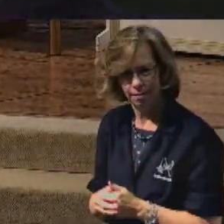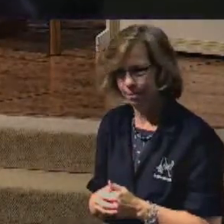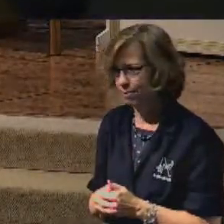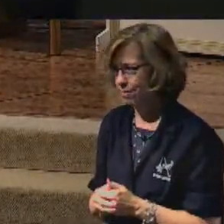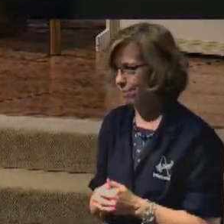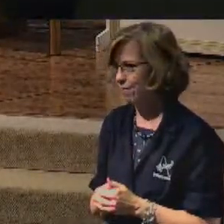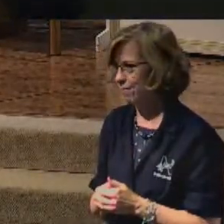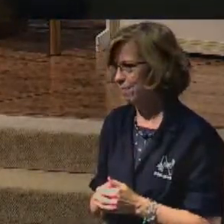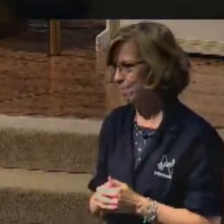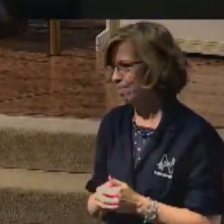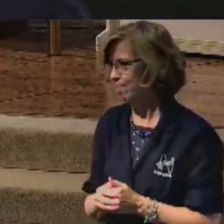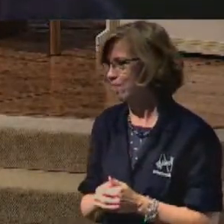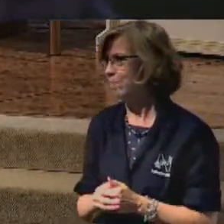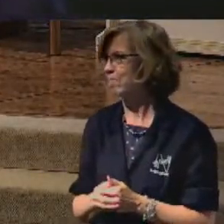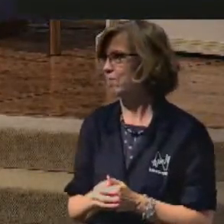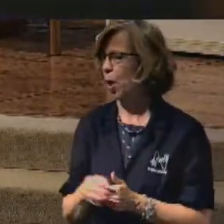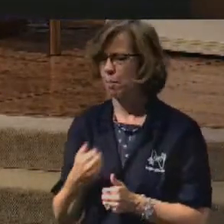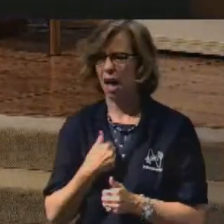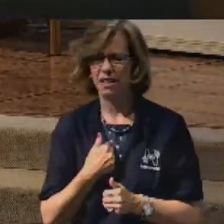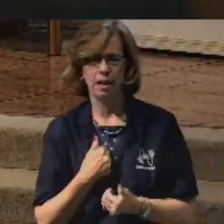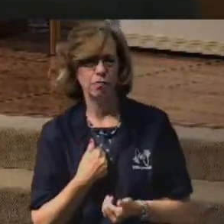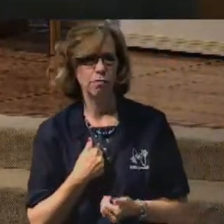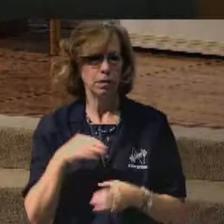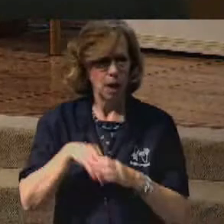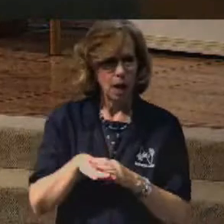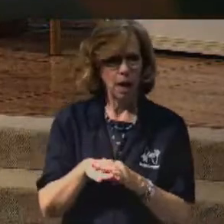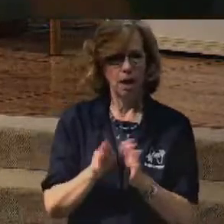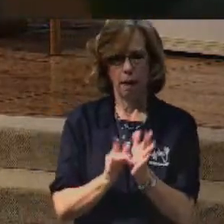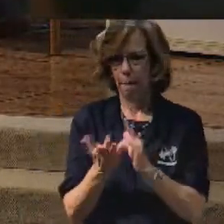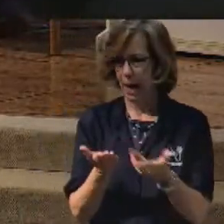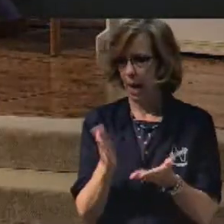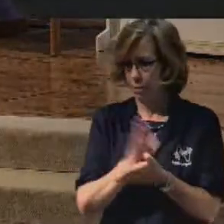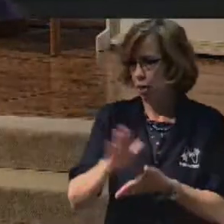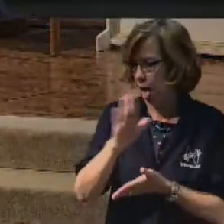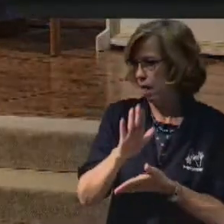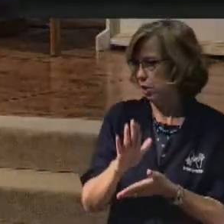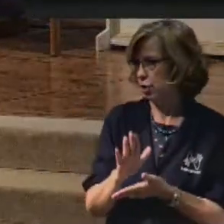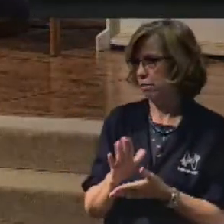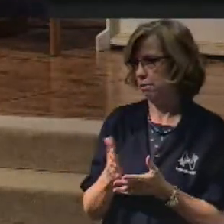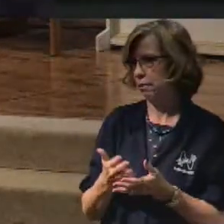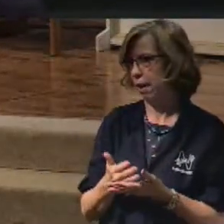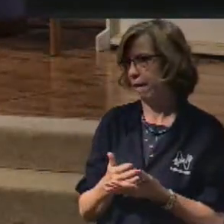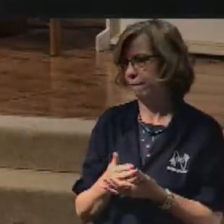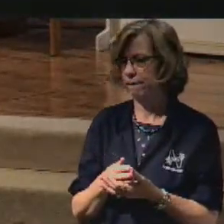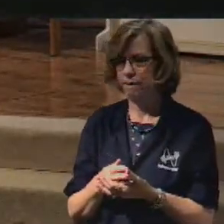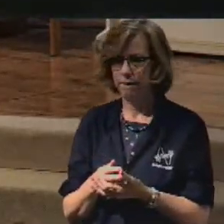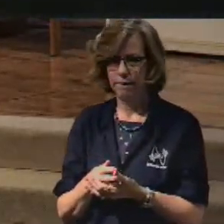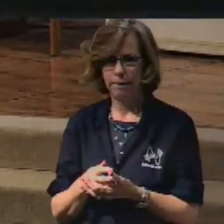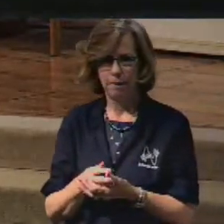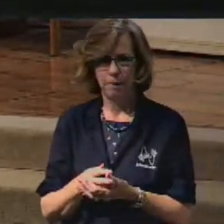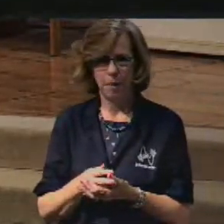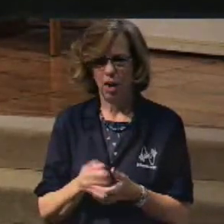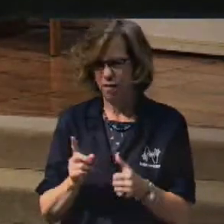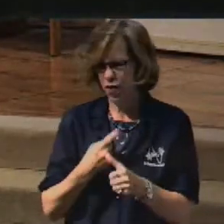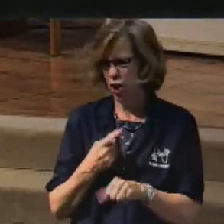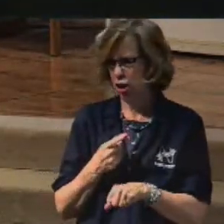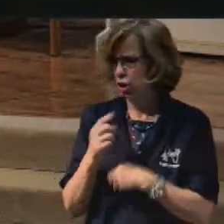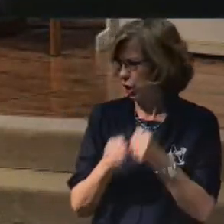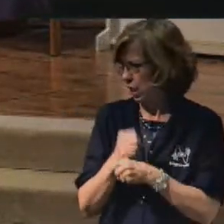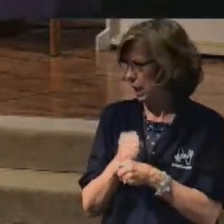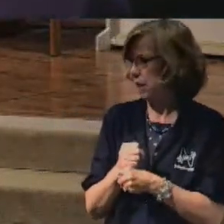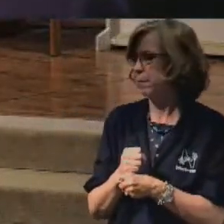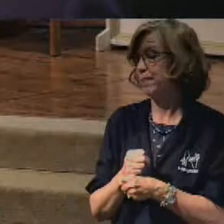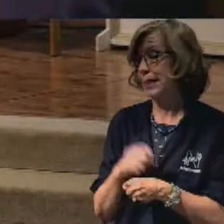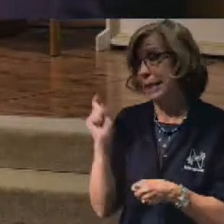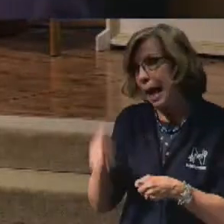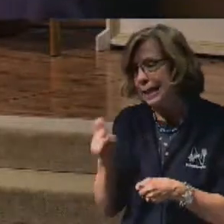I was in Bible college. And a freshman year in Bible college, you had to take two semesters of P.E.